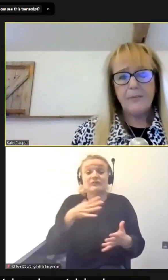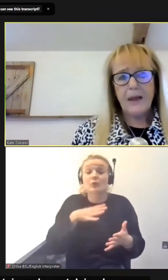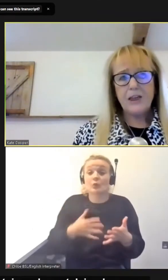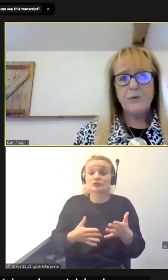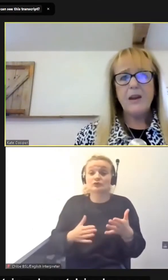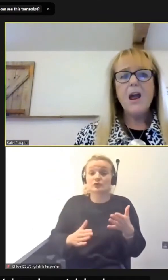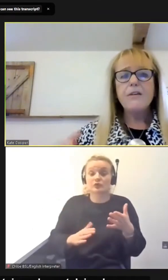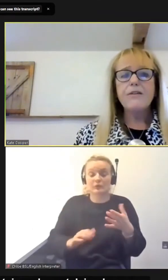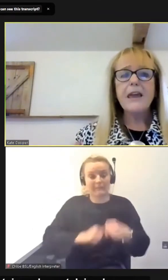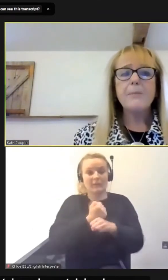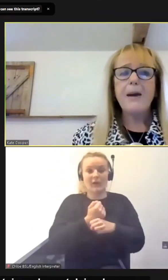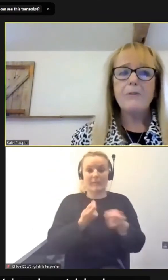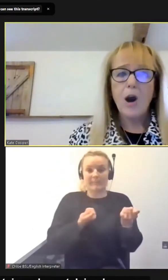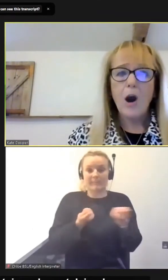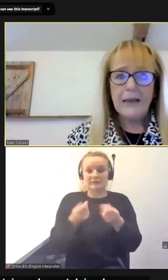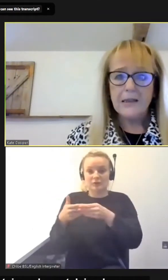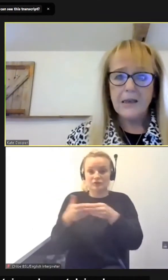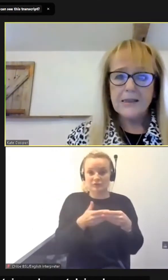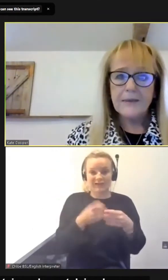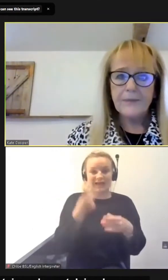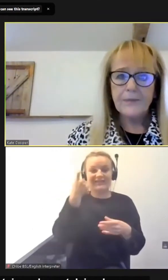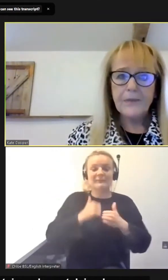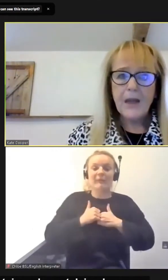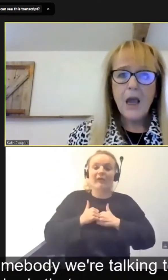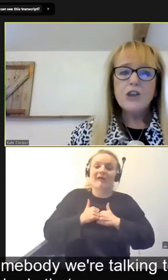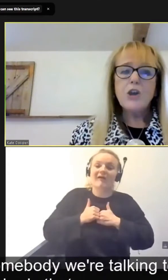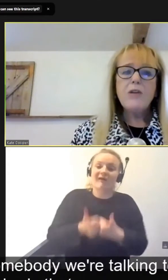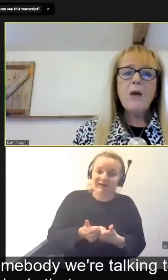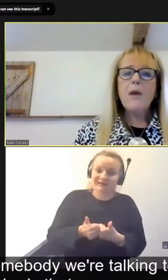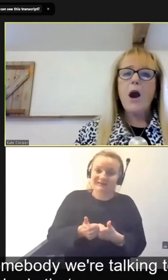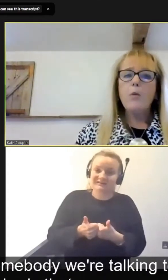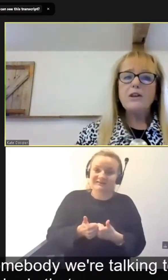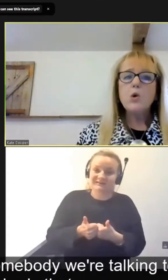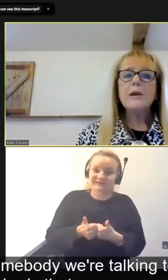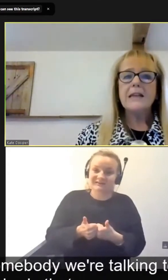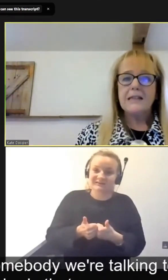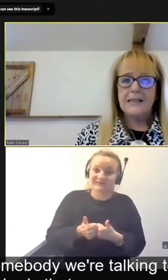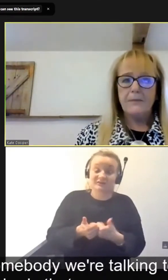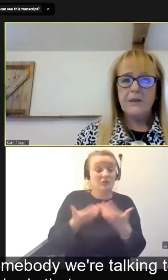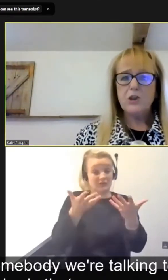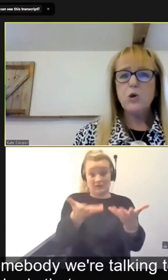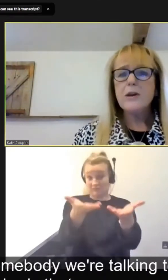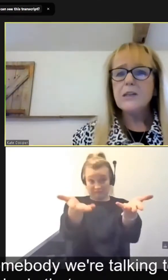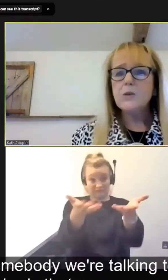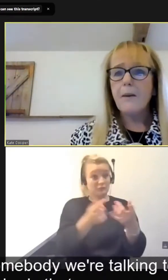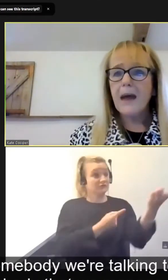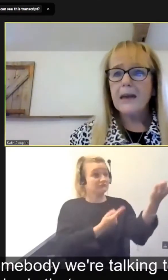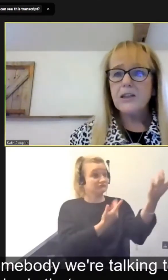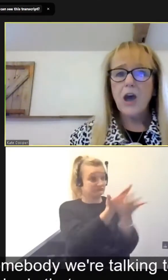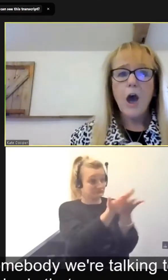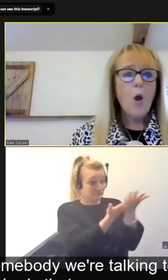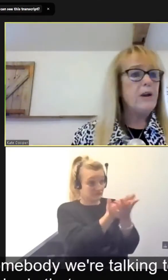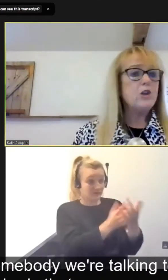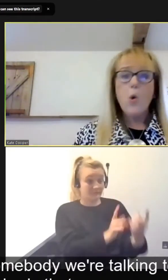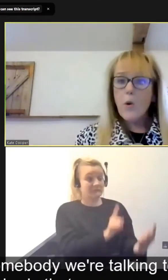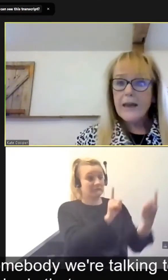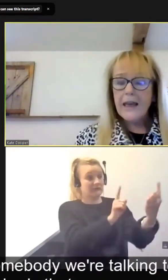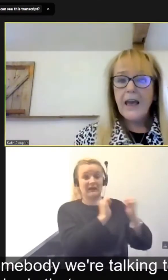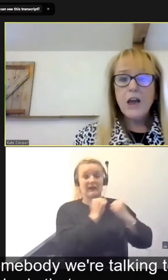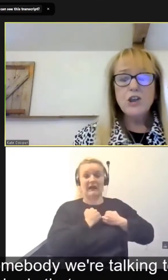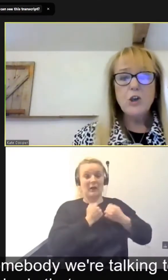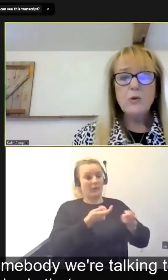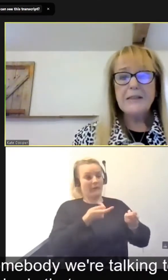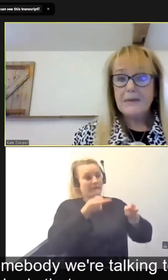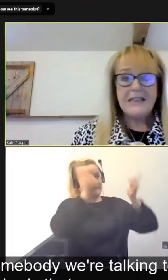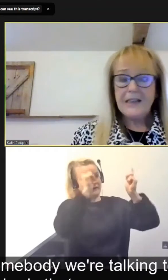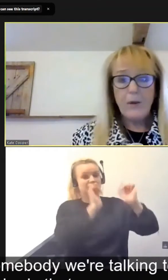leadership and management, think about kindness. So there we are. We're talking to somebody, we're talking to our manager, we're talking